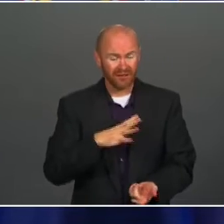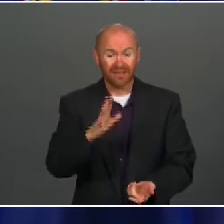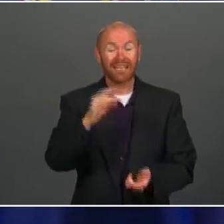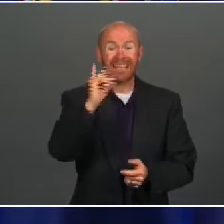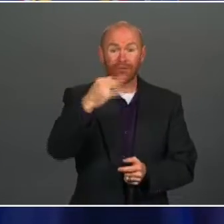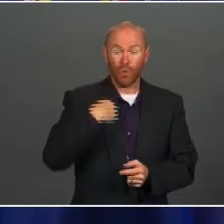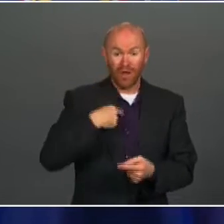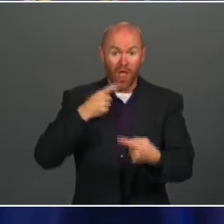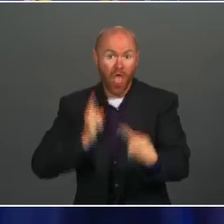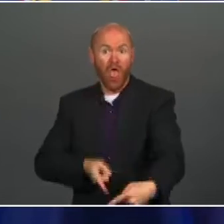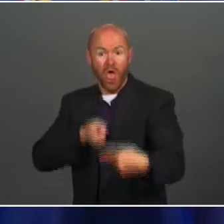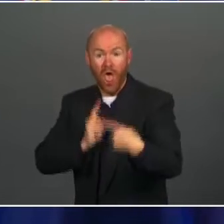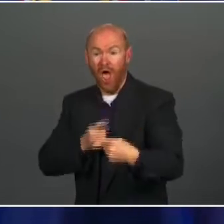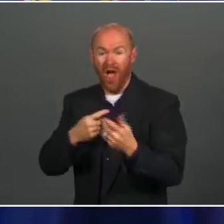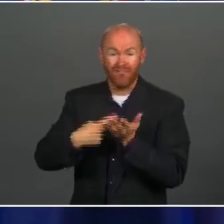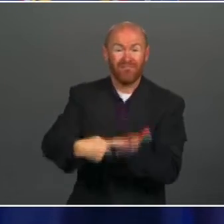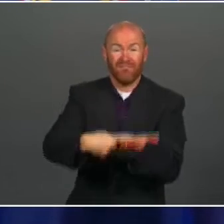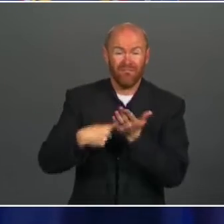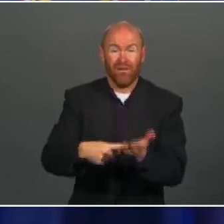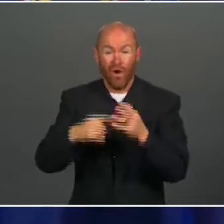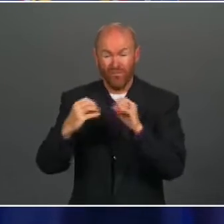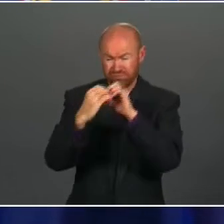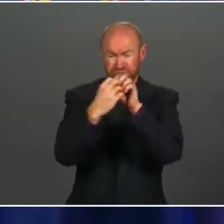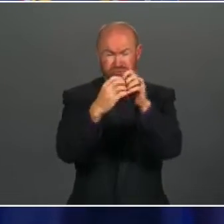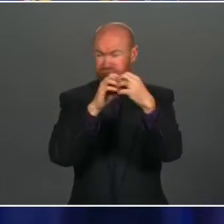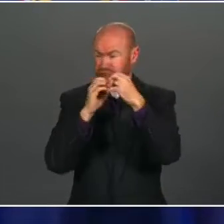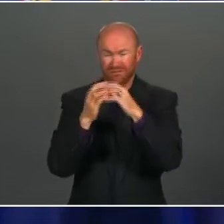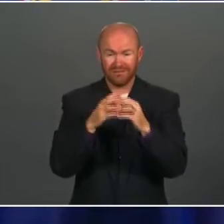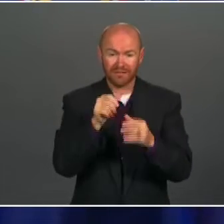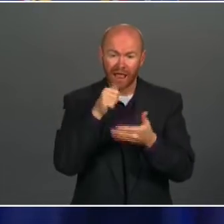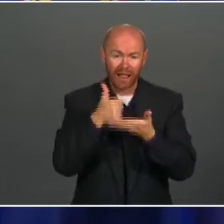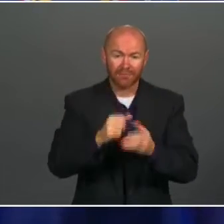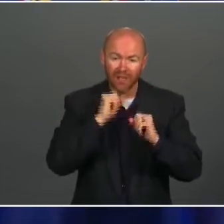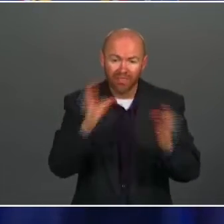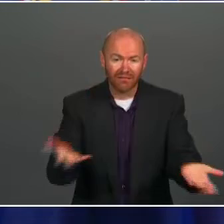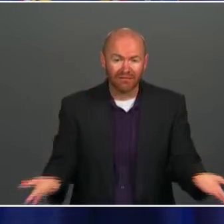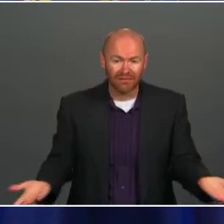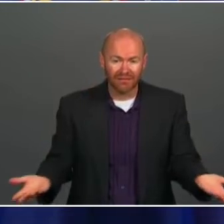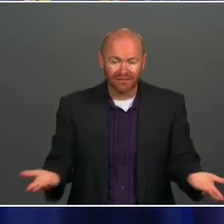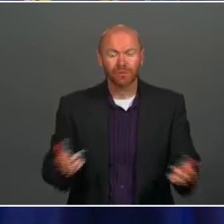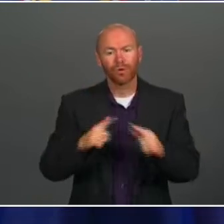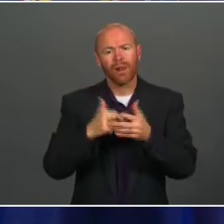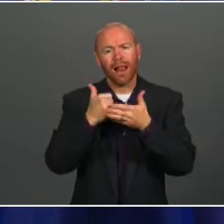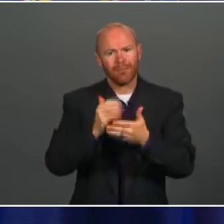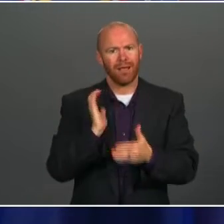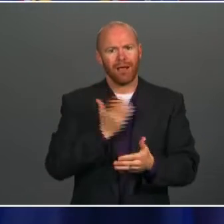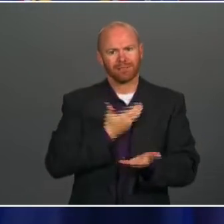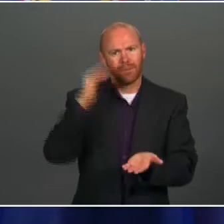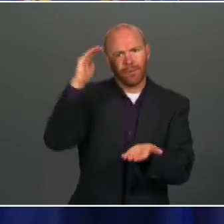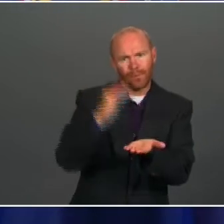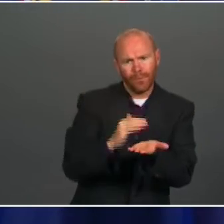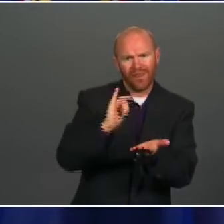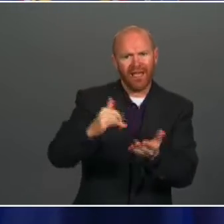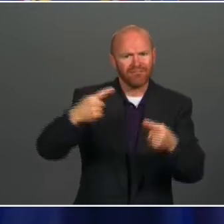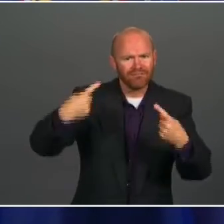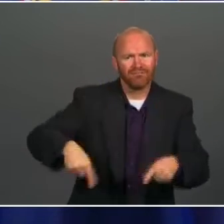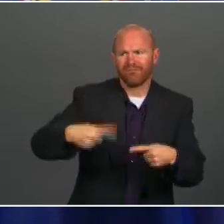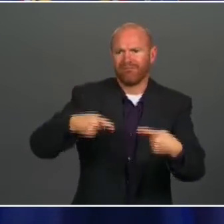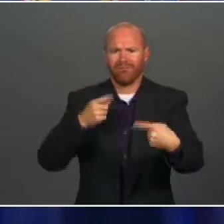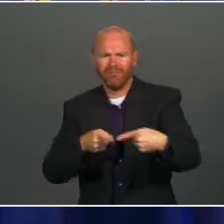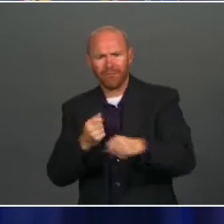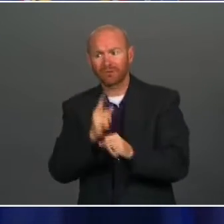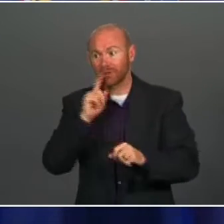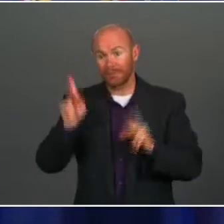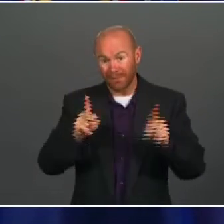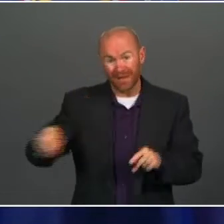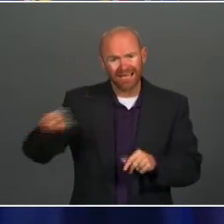going on. This is a way to really get more people vaccinated, but to eliminate some of the fighting and make sure that people can still work and